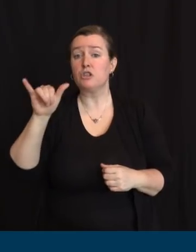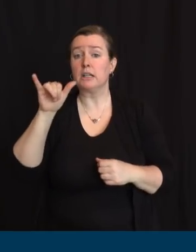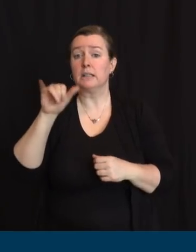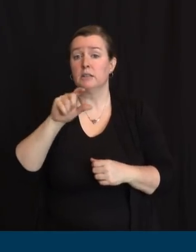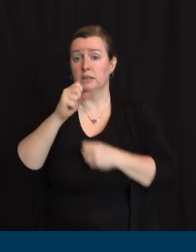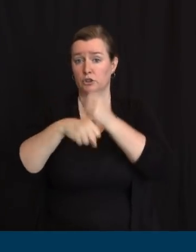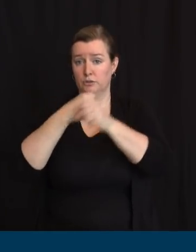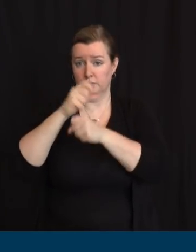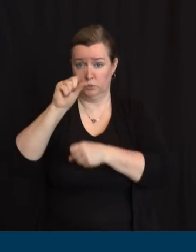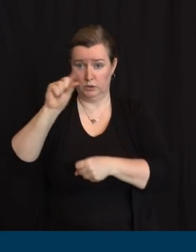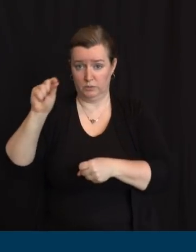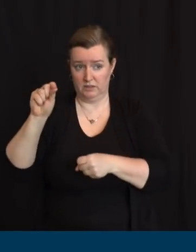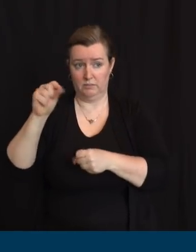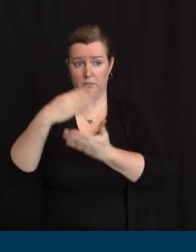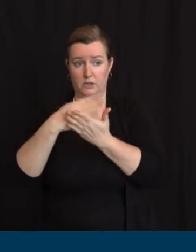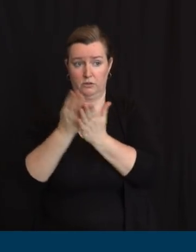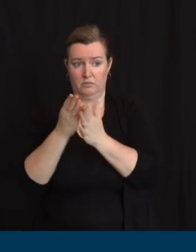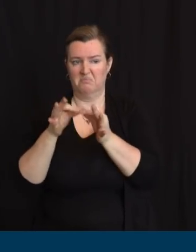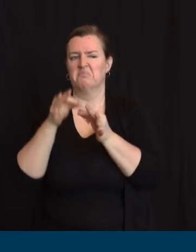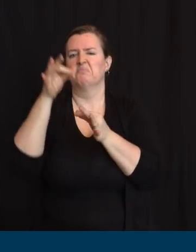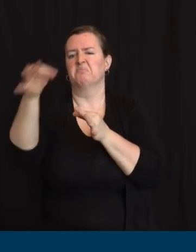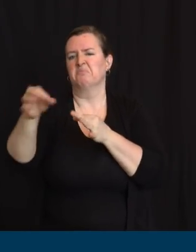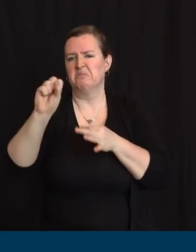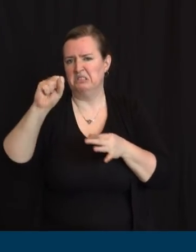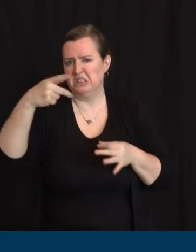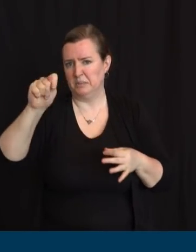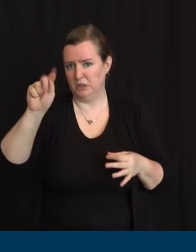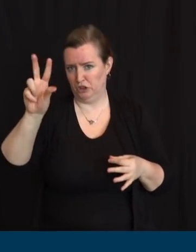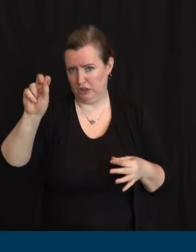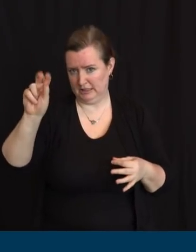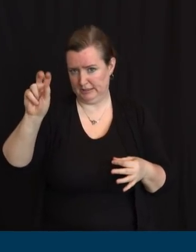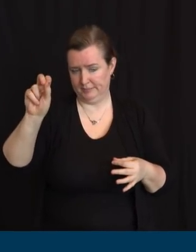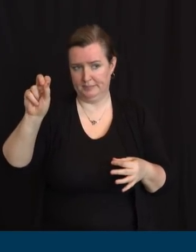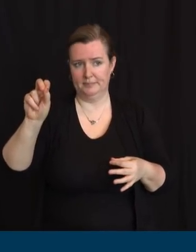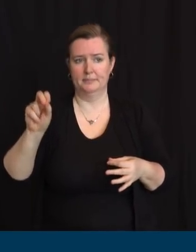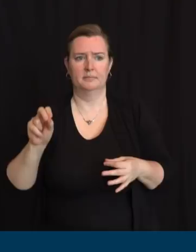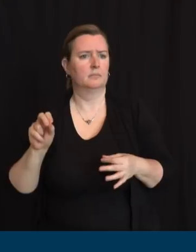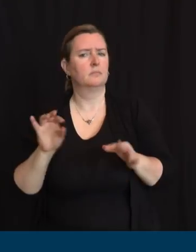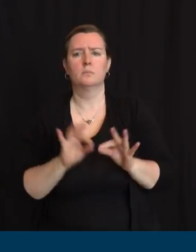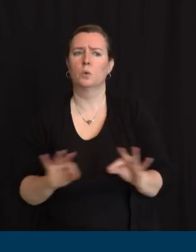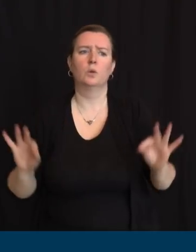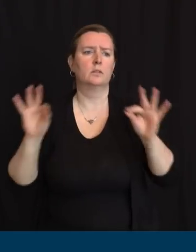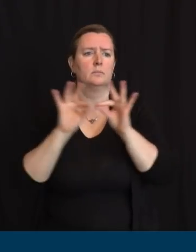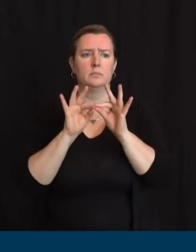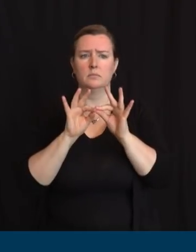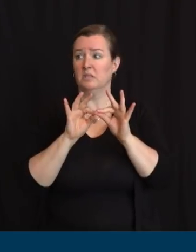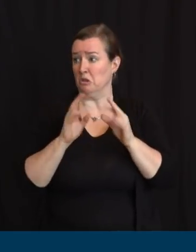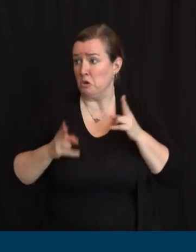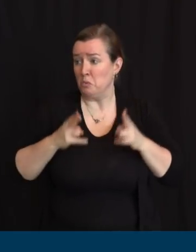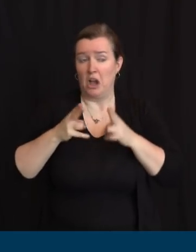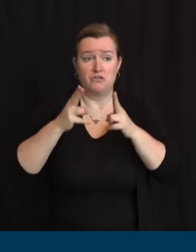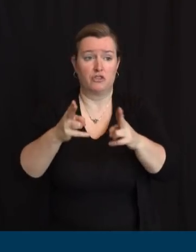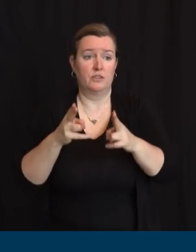take a fuller account of the economic effects our pandemic response has had and to incorporate the revenue data from